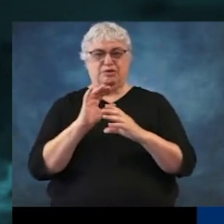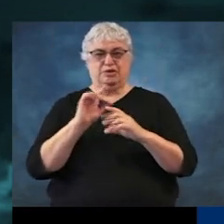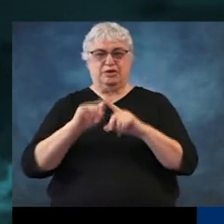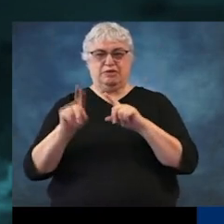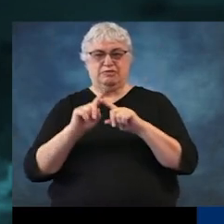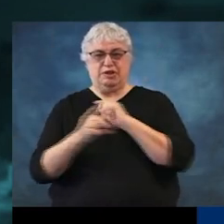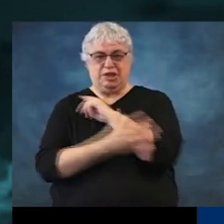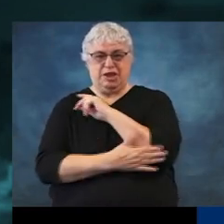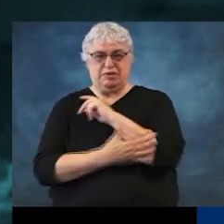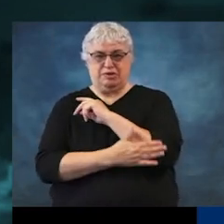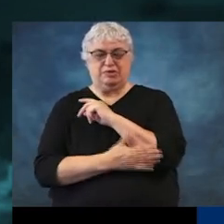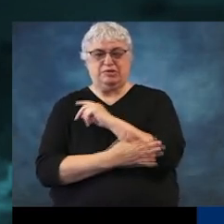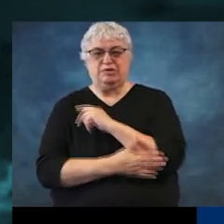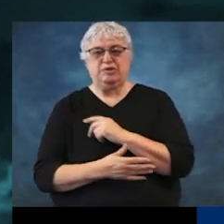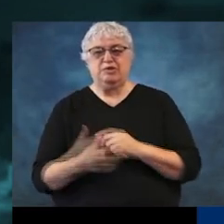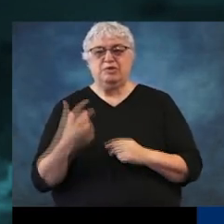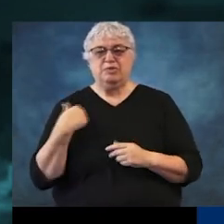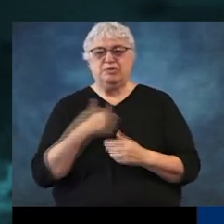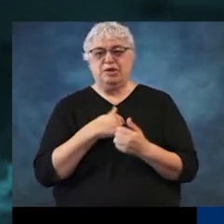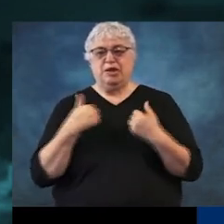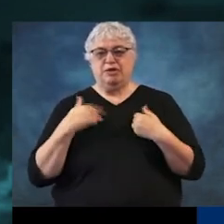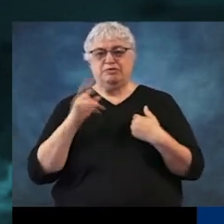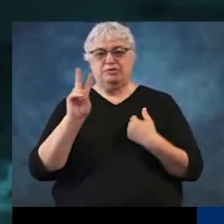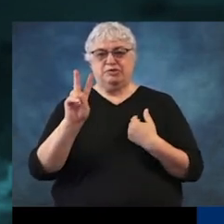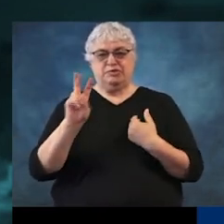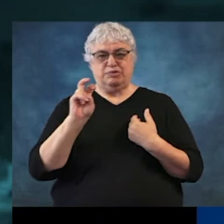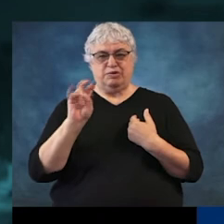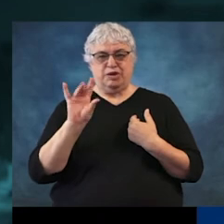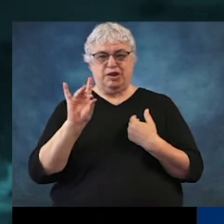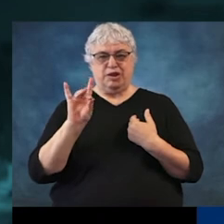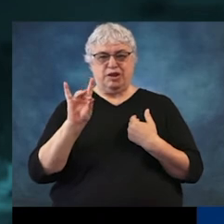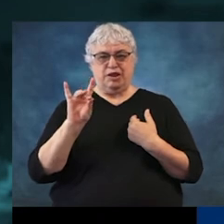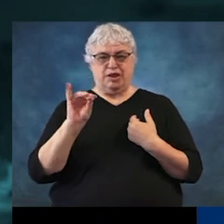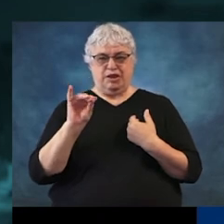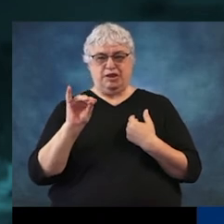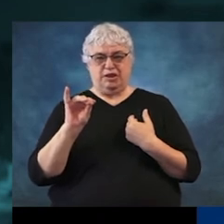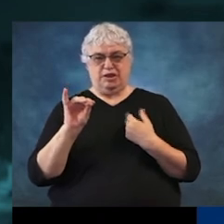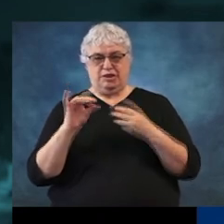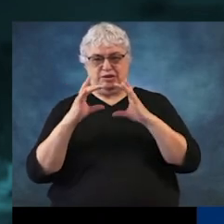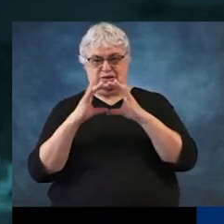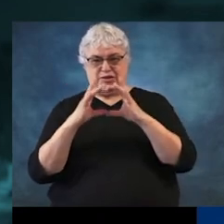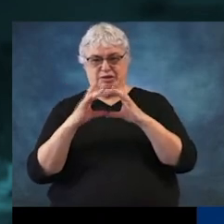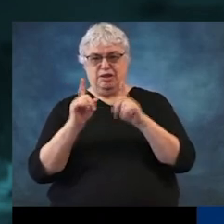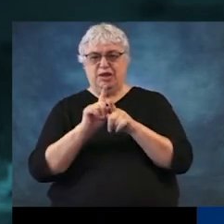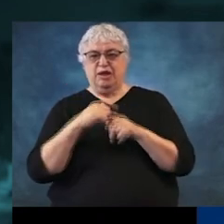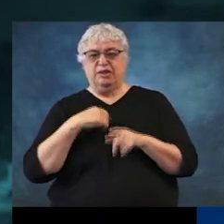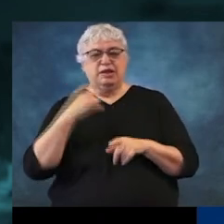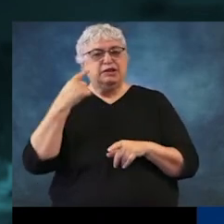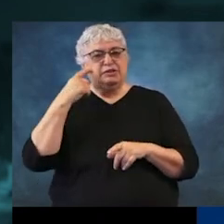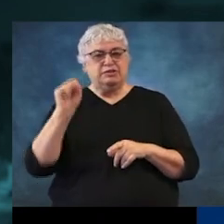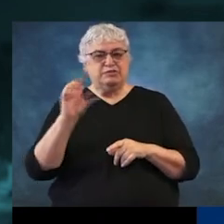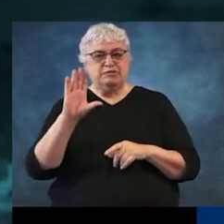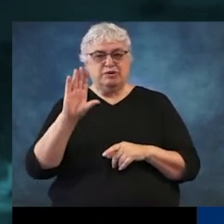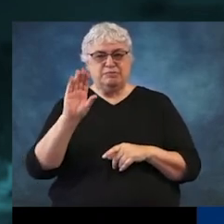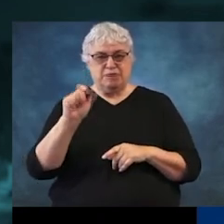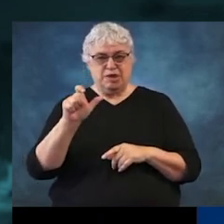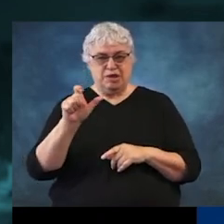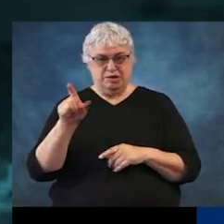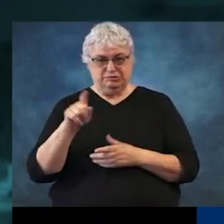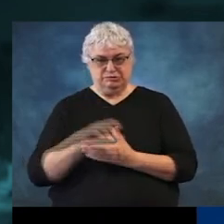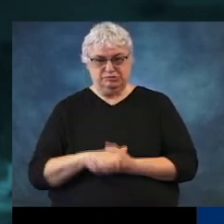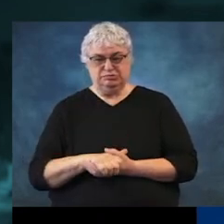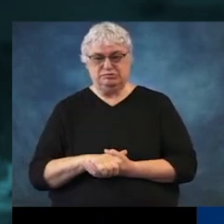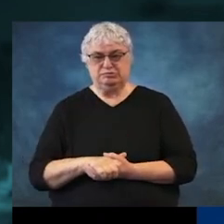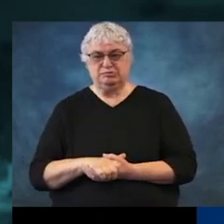over time. And we have about 280 gauges now out in these different